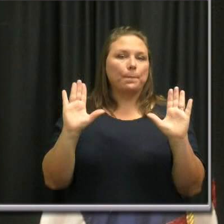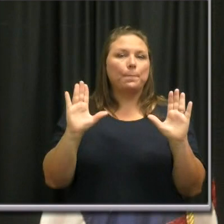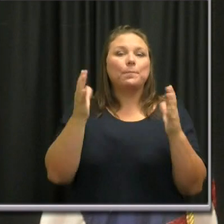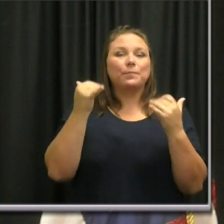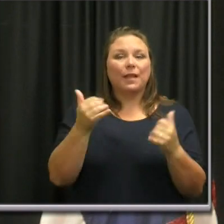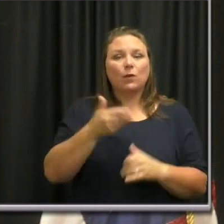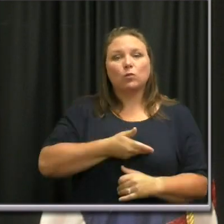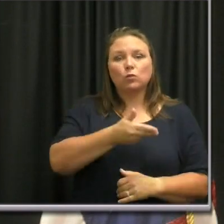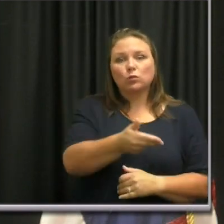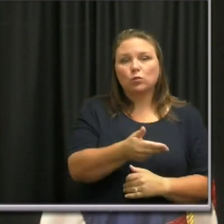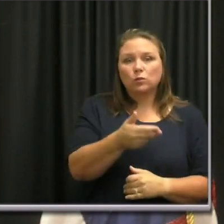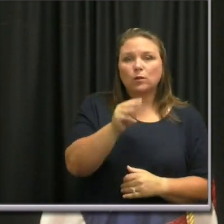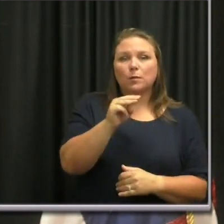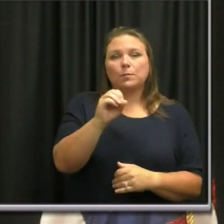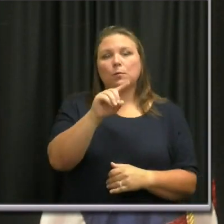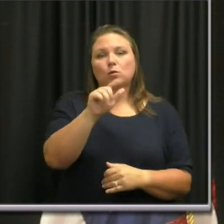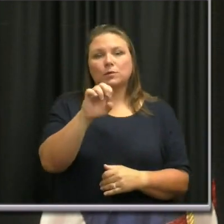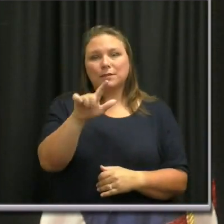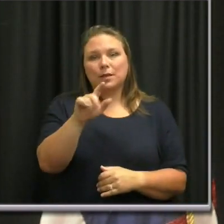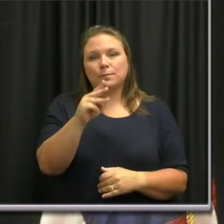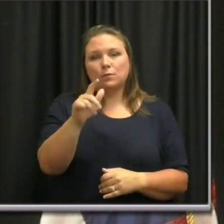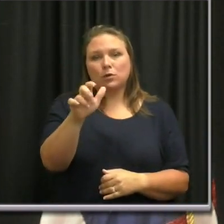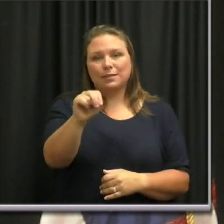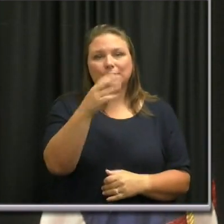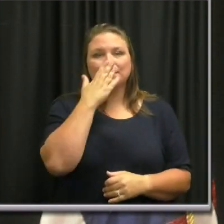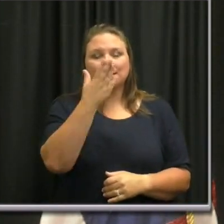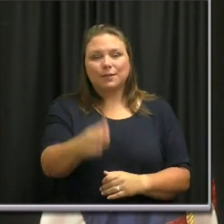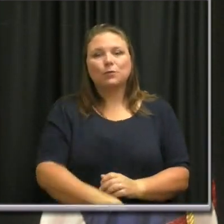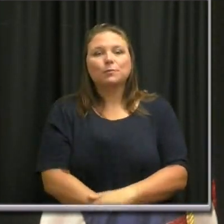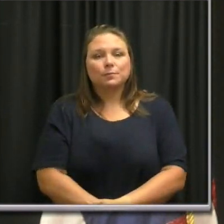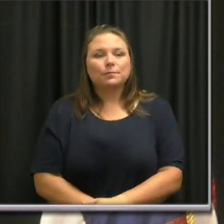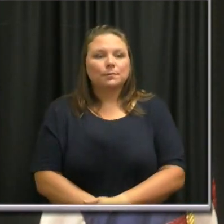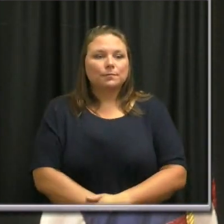I now would like to introduce Moselle Martin. Thank you.